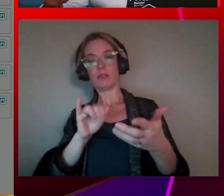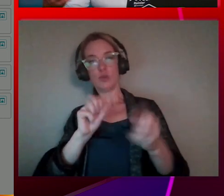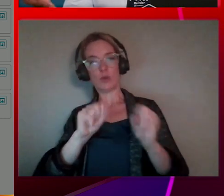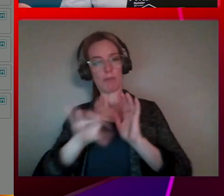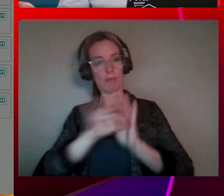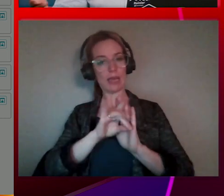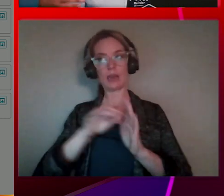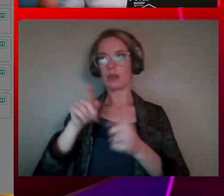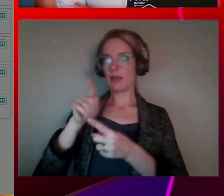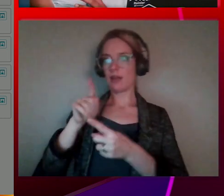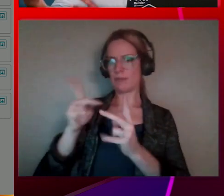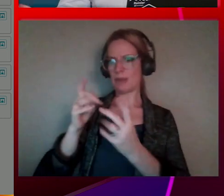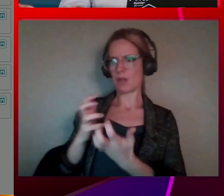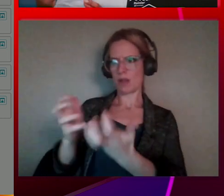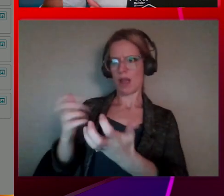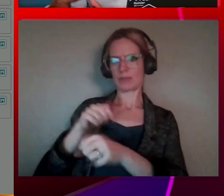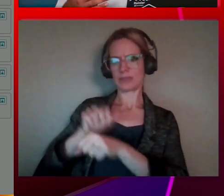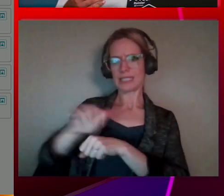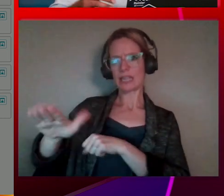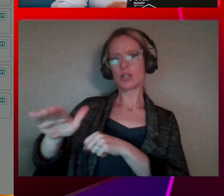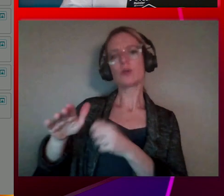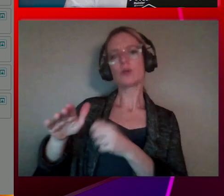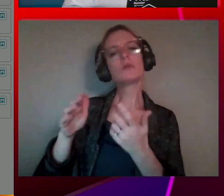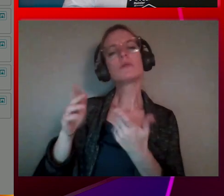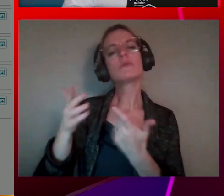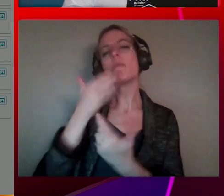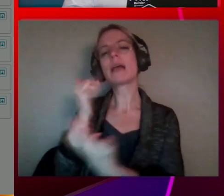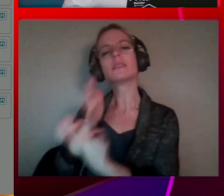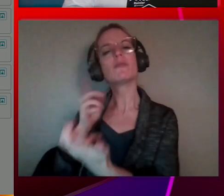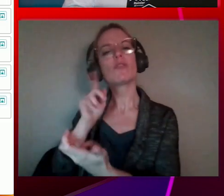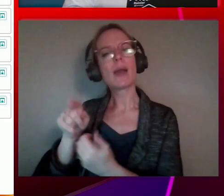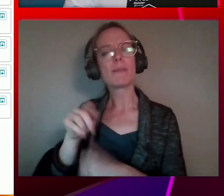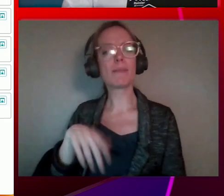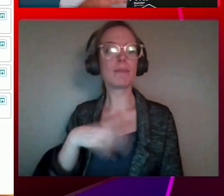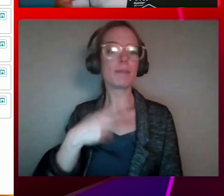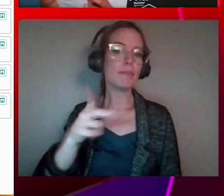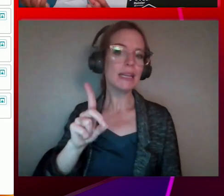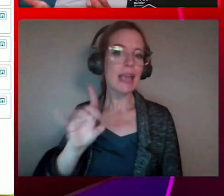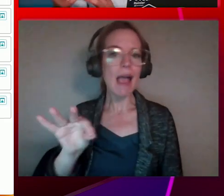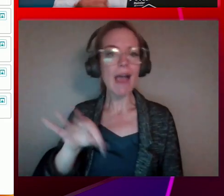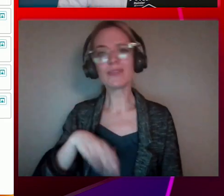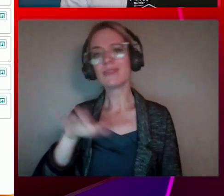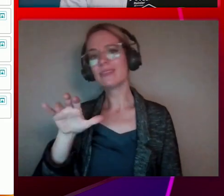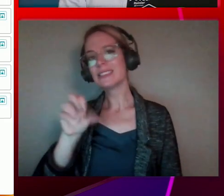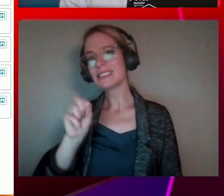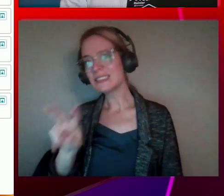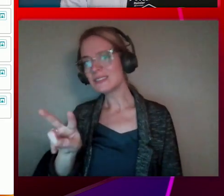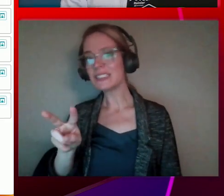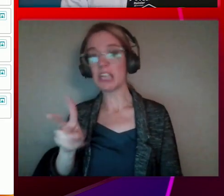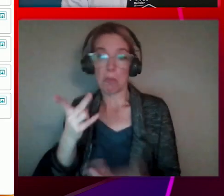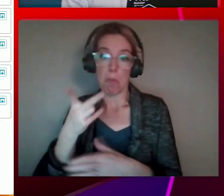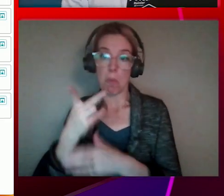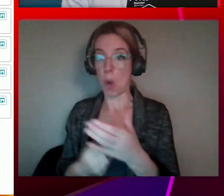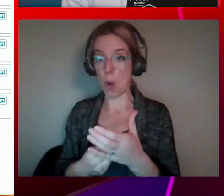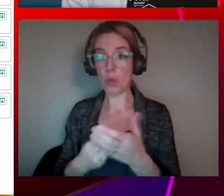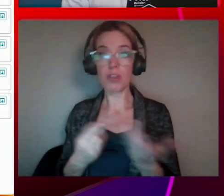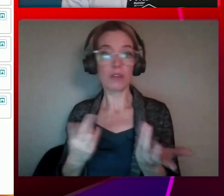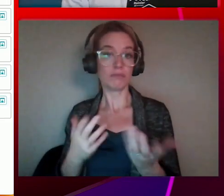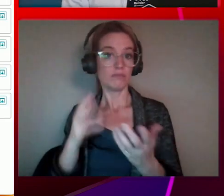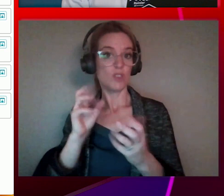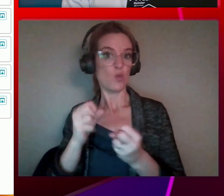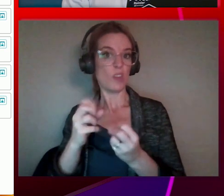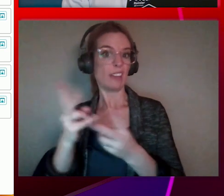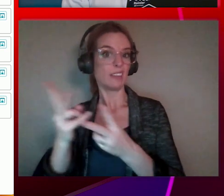whether it's a PDF content, CSV, both, and you're able to kind of download that at any point in time and go back.